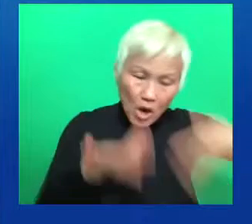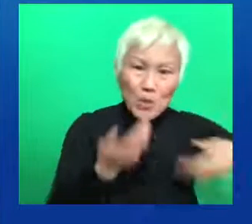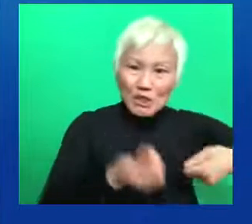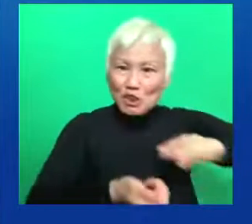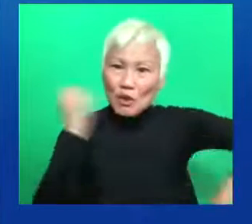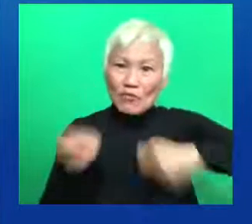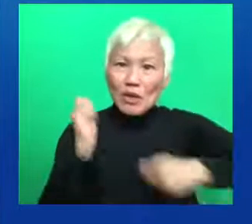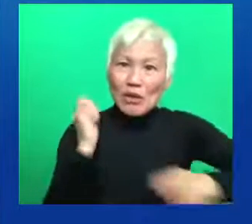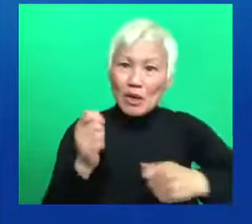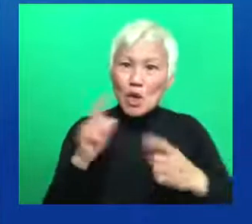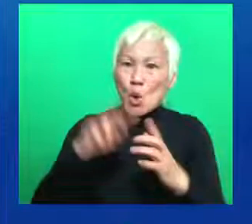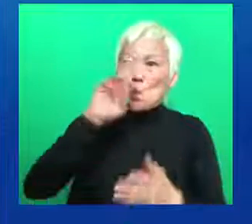to press for progress.